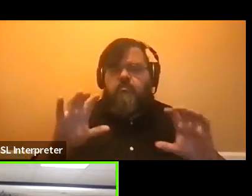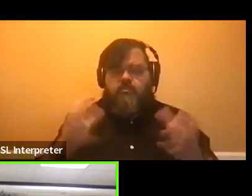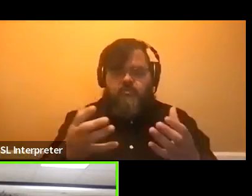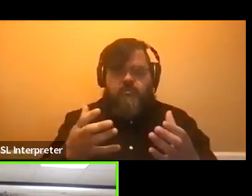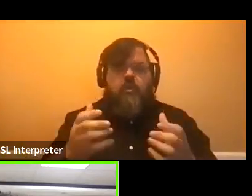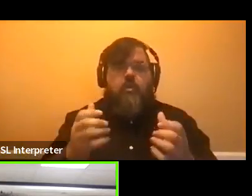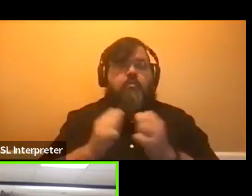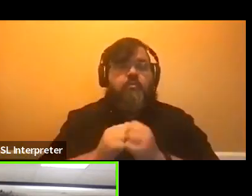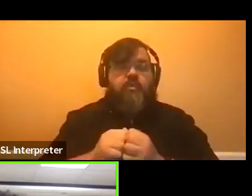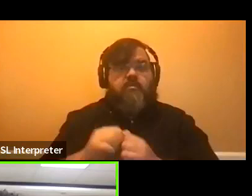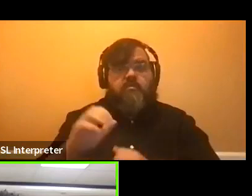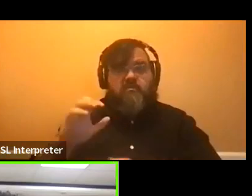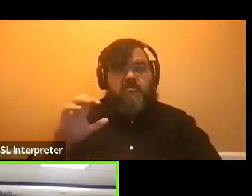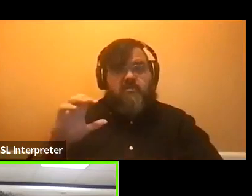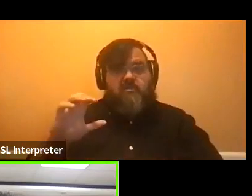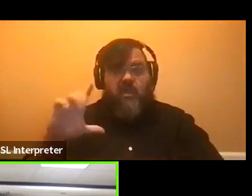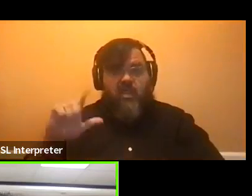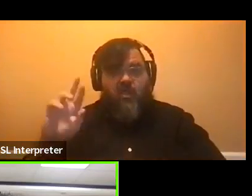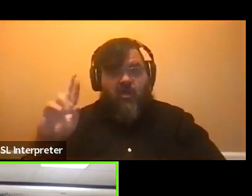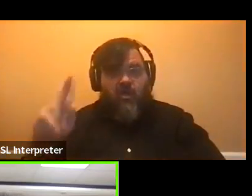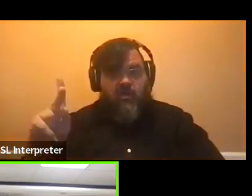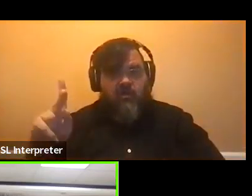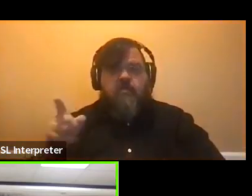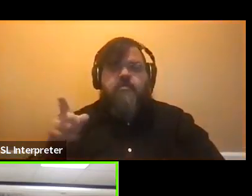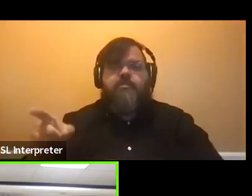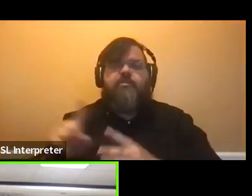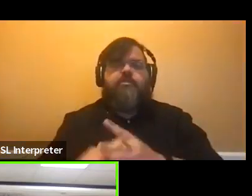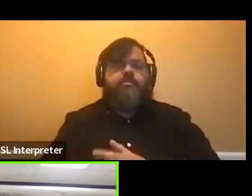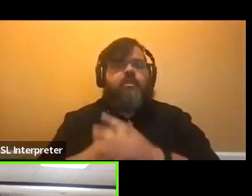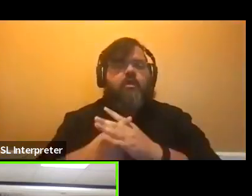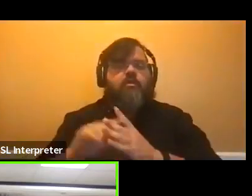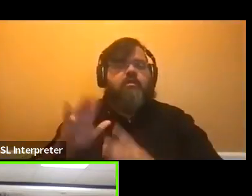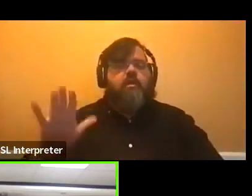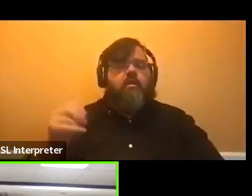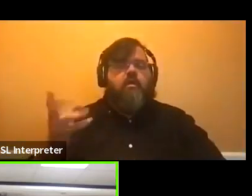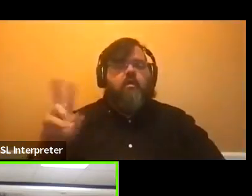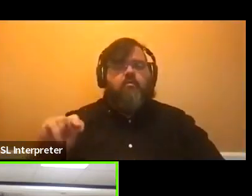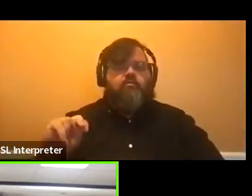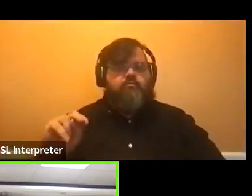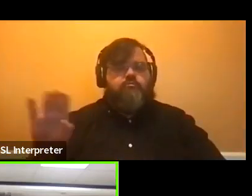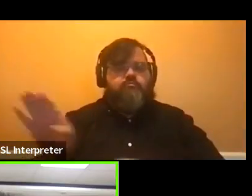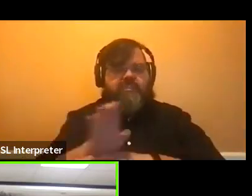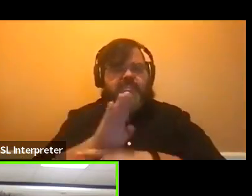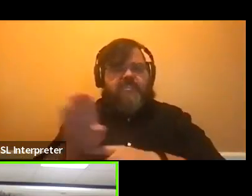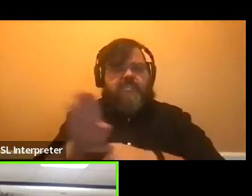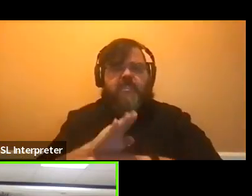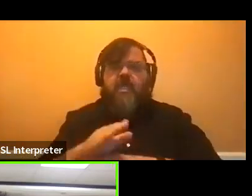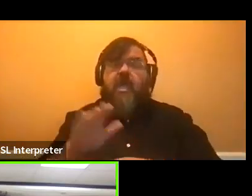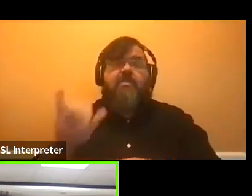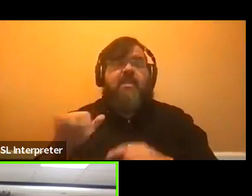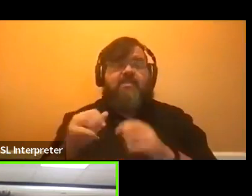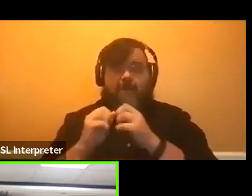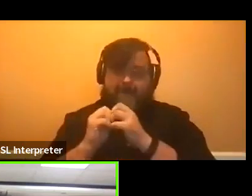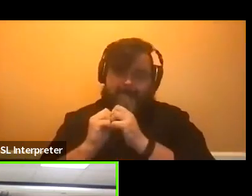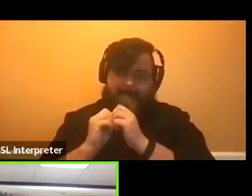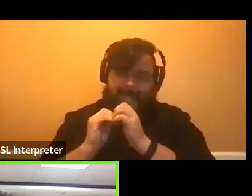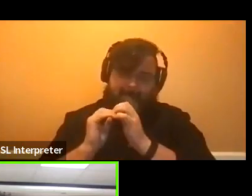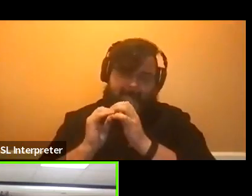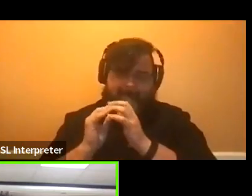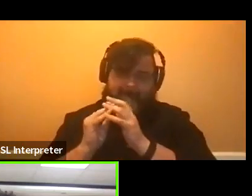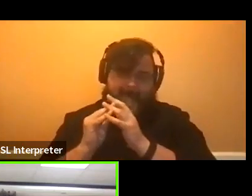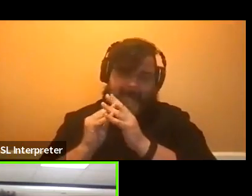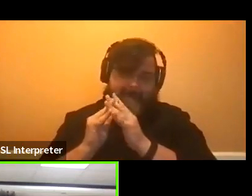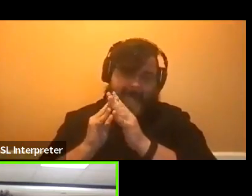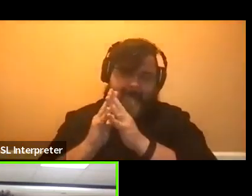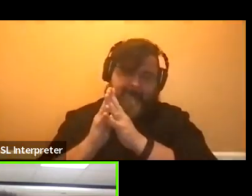and she started her own business called Cisco Tea, and it's, like, in the very early stages. So she's, like, giving